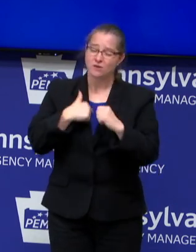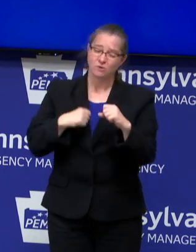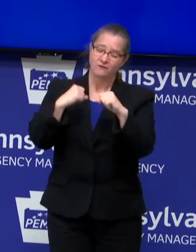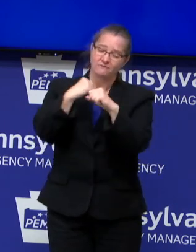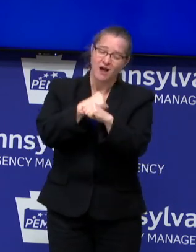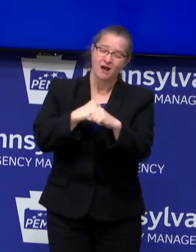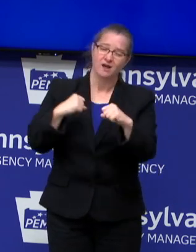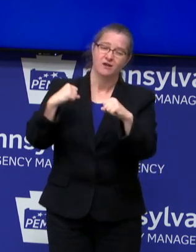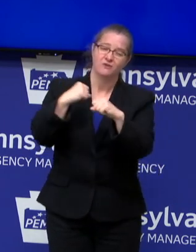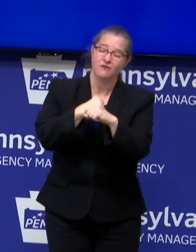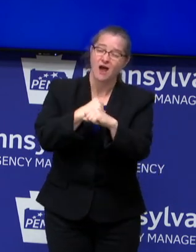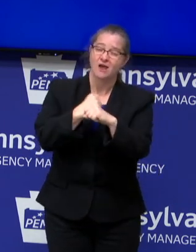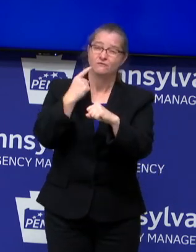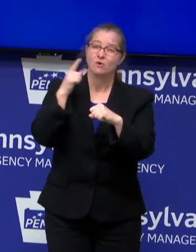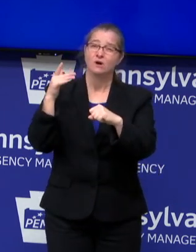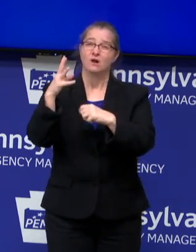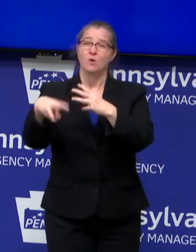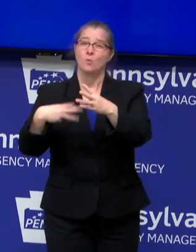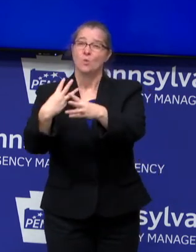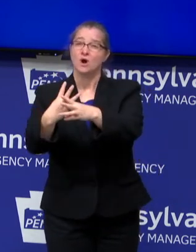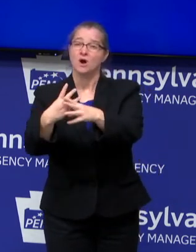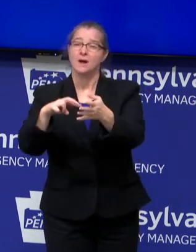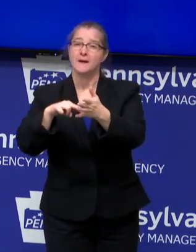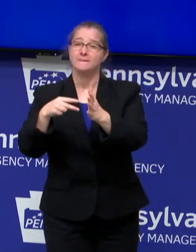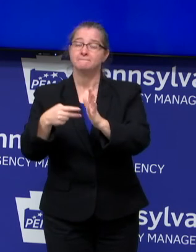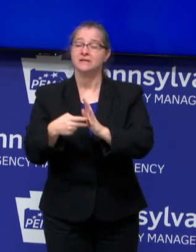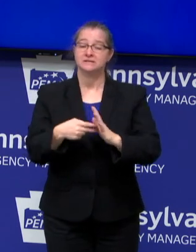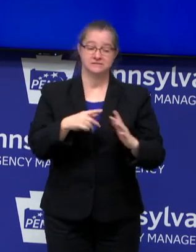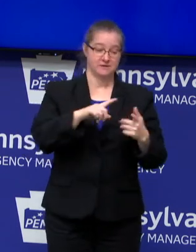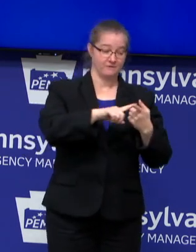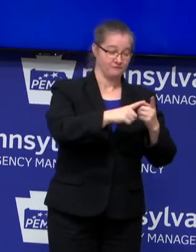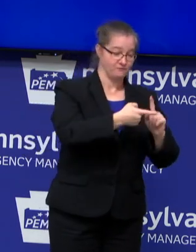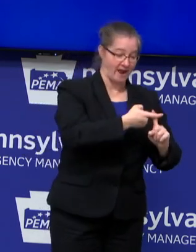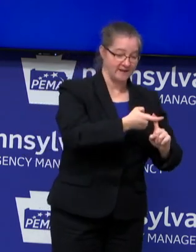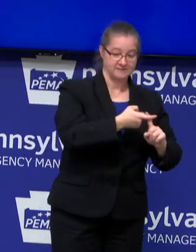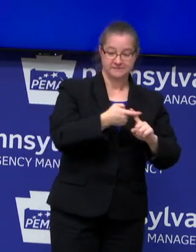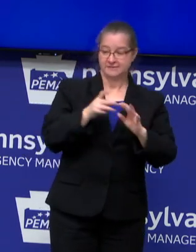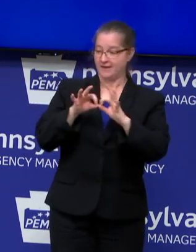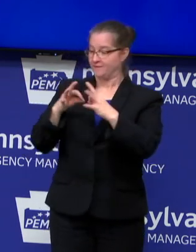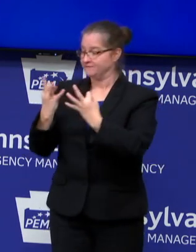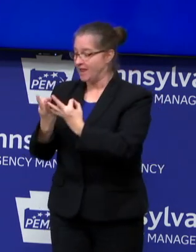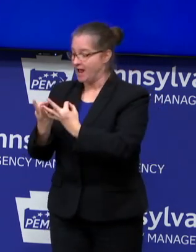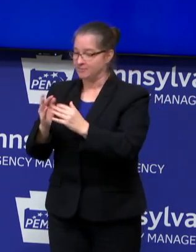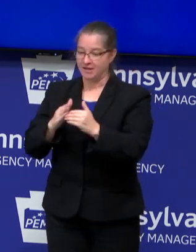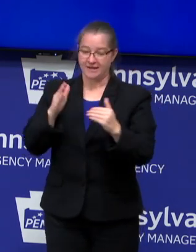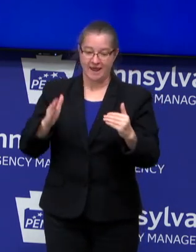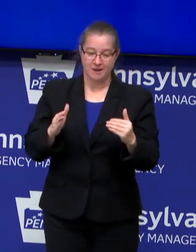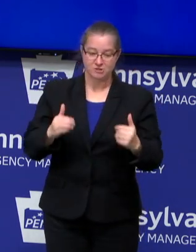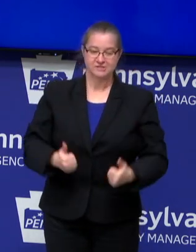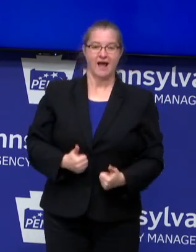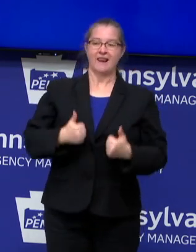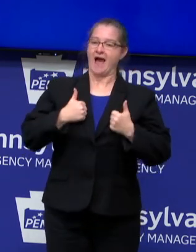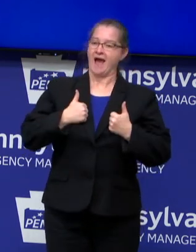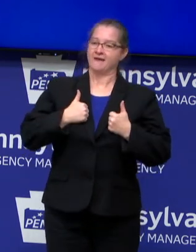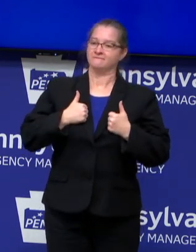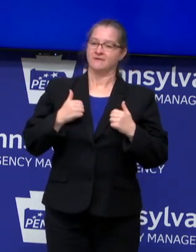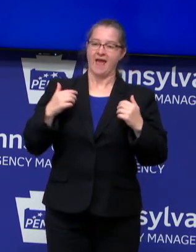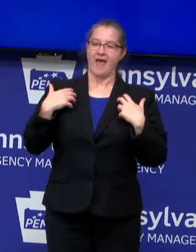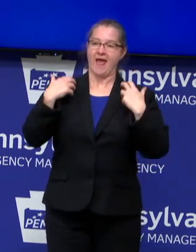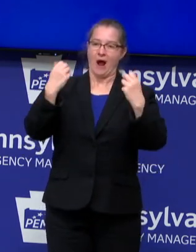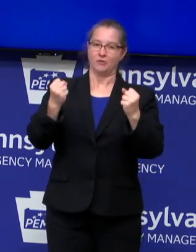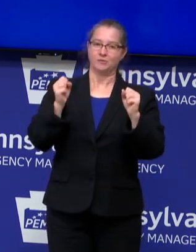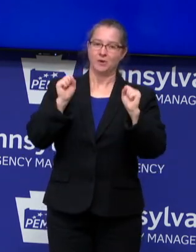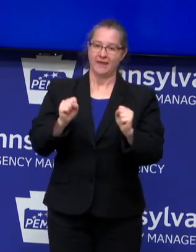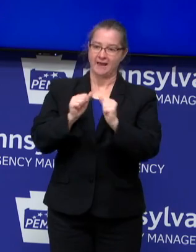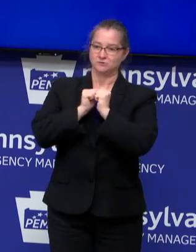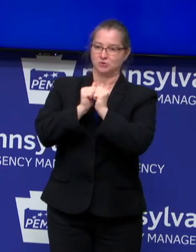world where our friends, our neighbors, and family members are alive and healthy to spend holidays with us next year